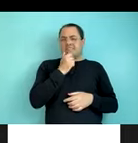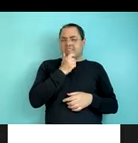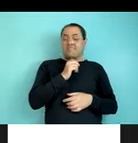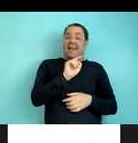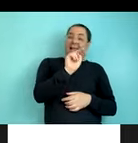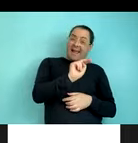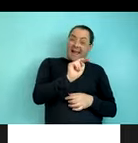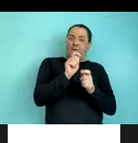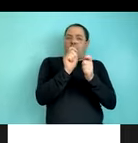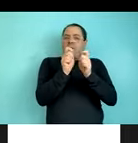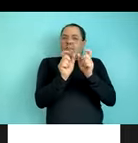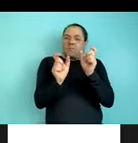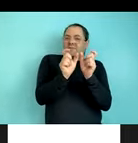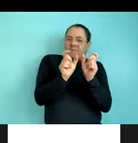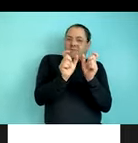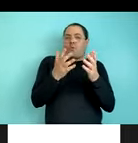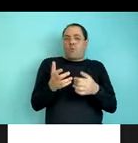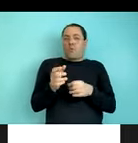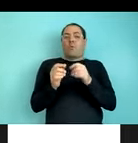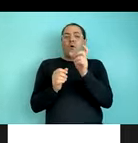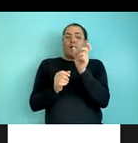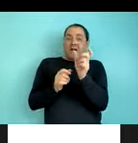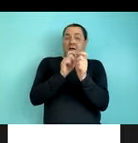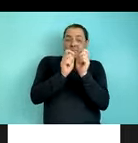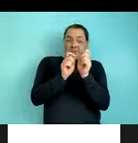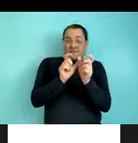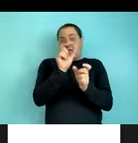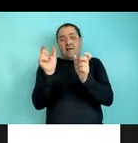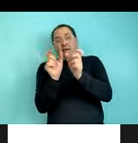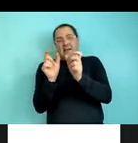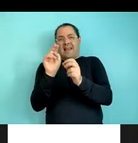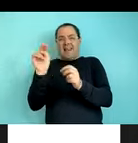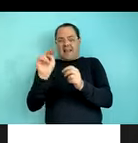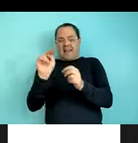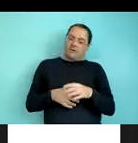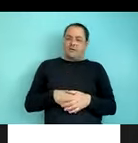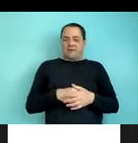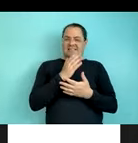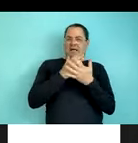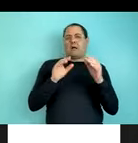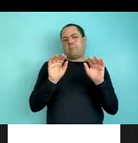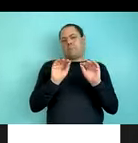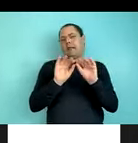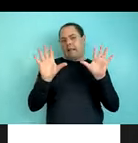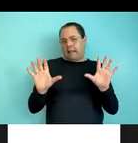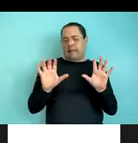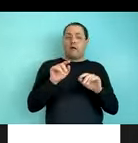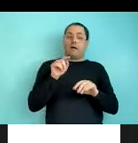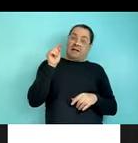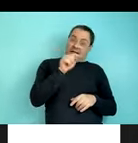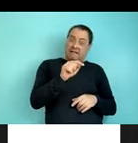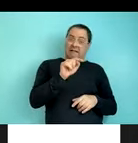a modifier was something complex. So sometimes we had some more clear-cut easy cases like fingerspellings or point gestures